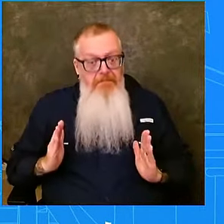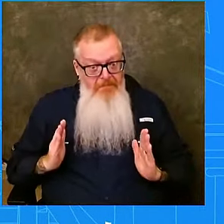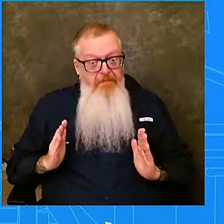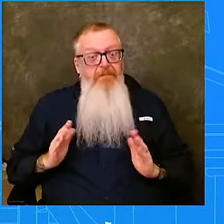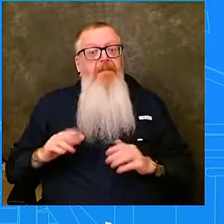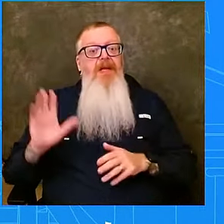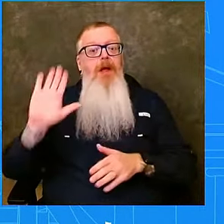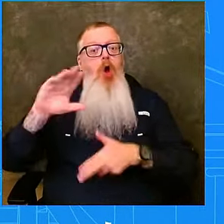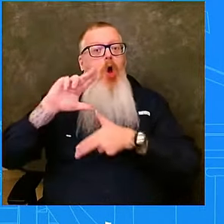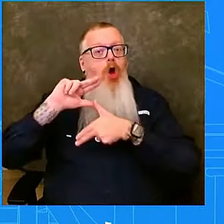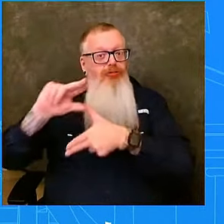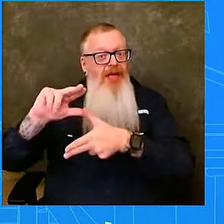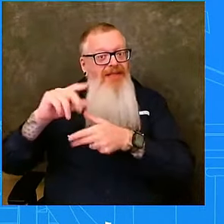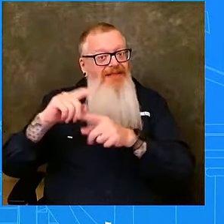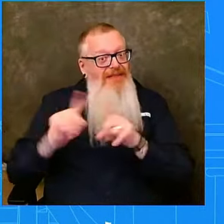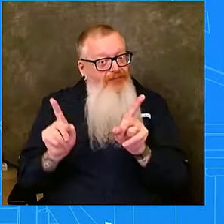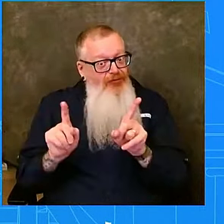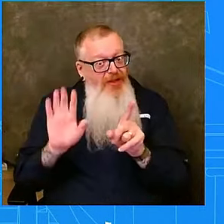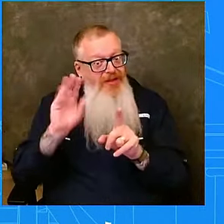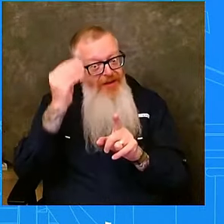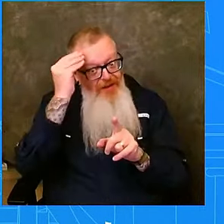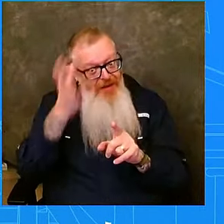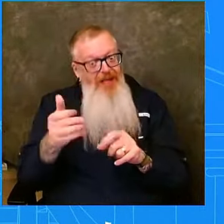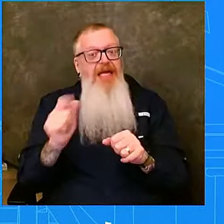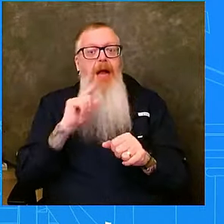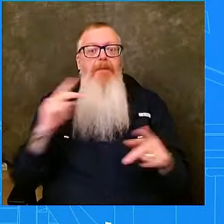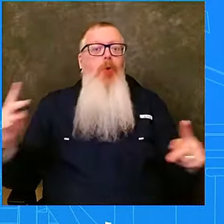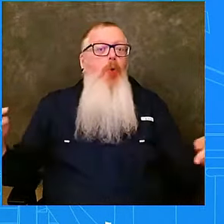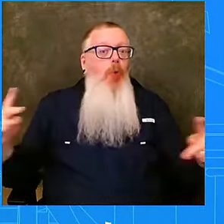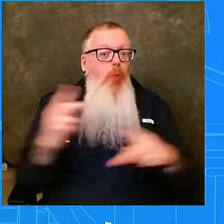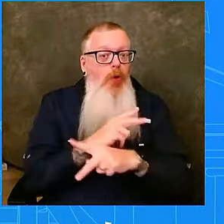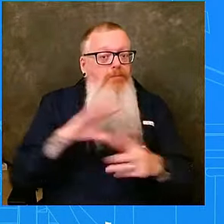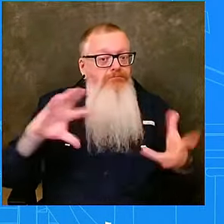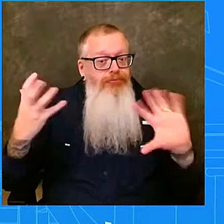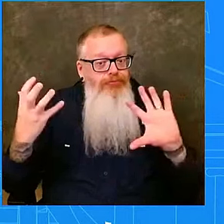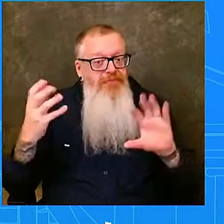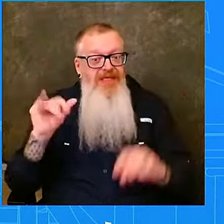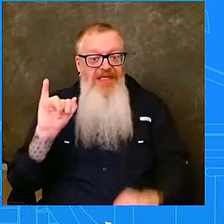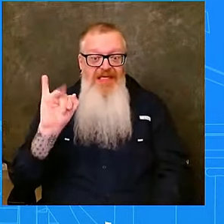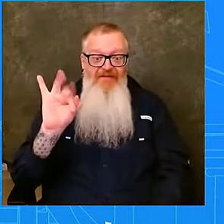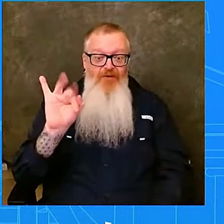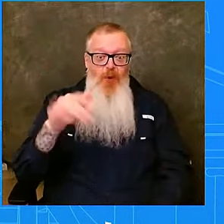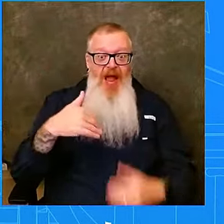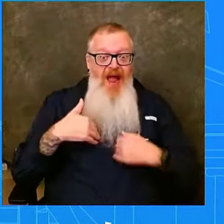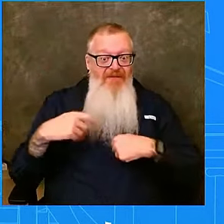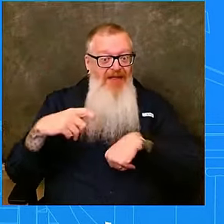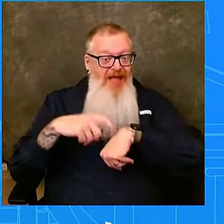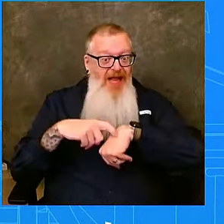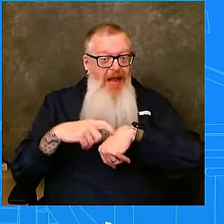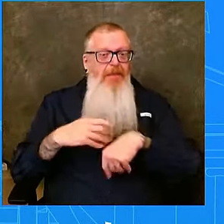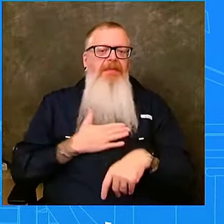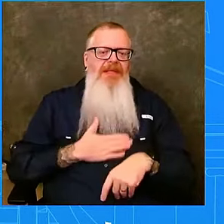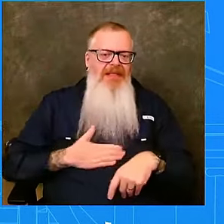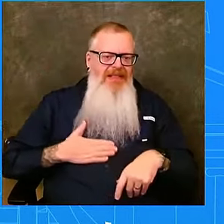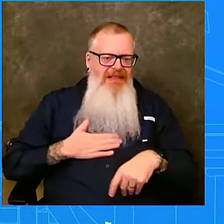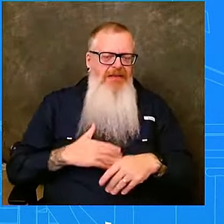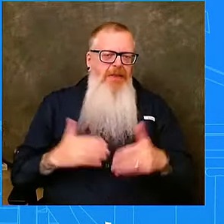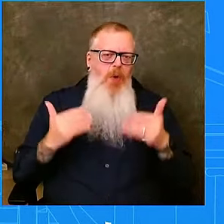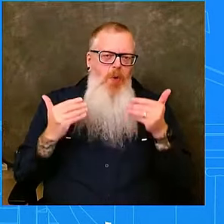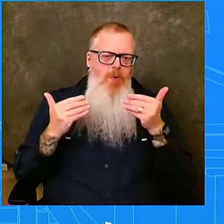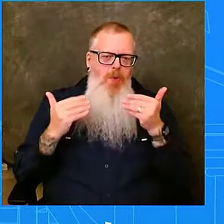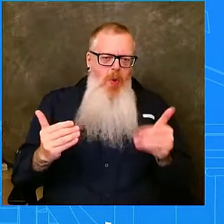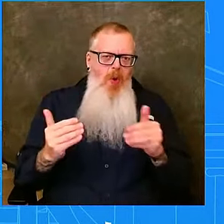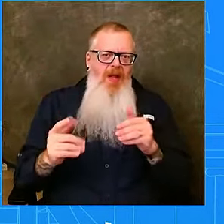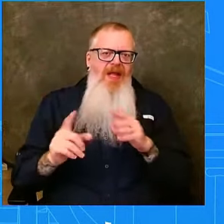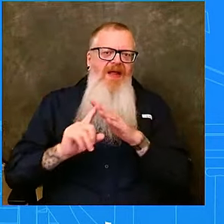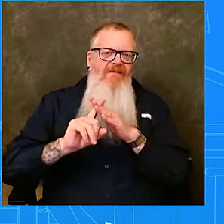want people who still have time to evacuate to make sure that they're doing so, but doing so safely under the guidance and the advice of their local